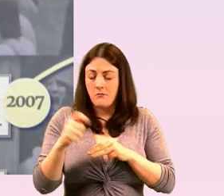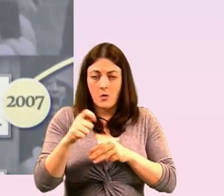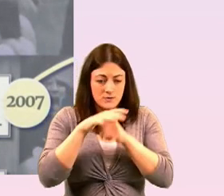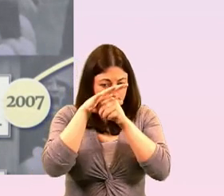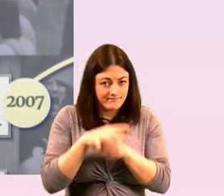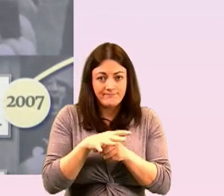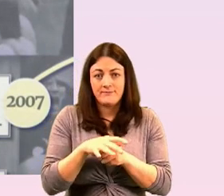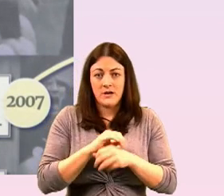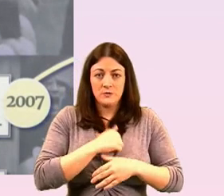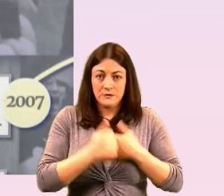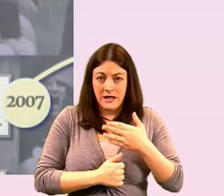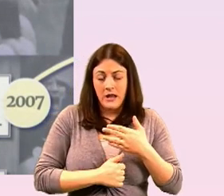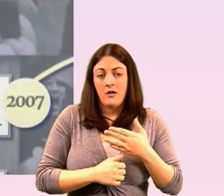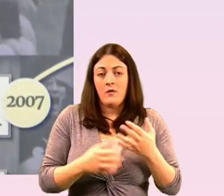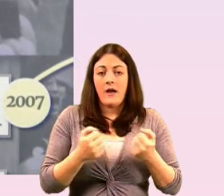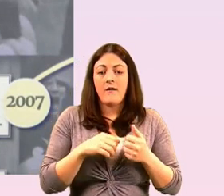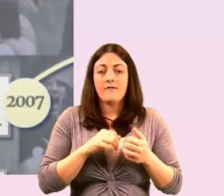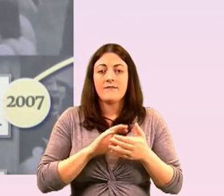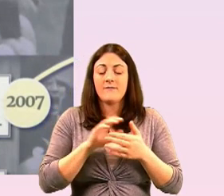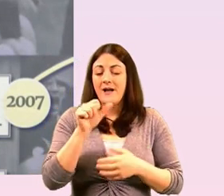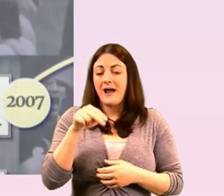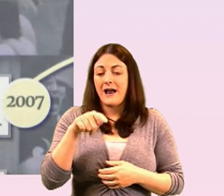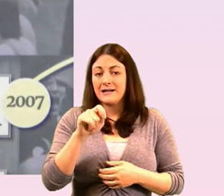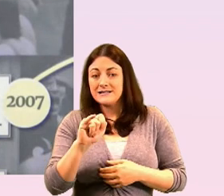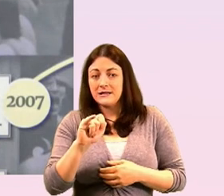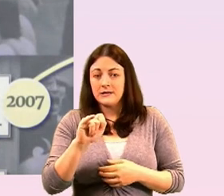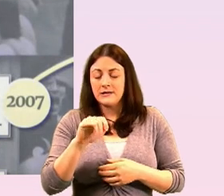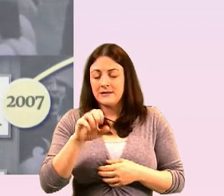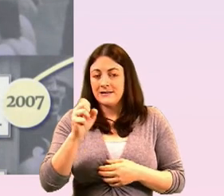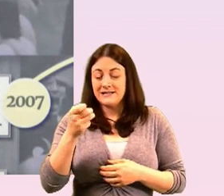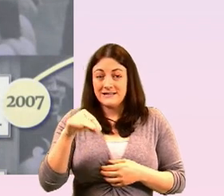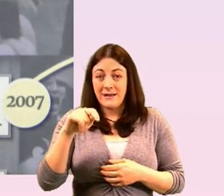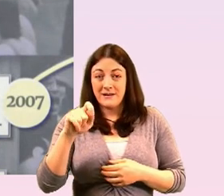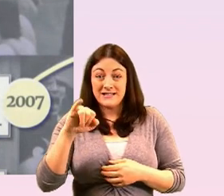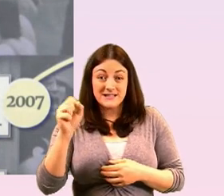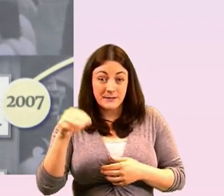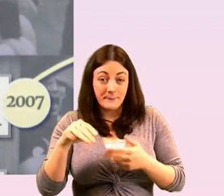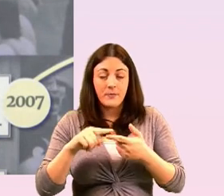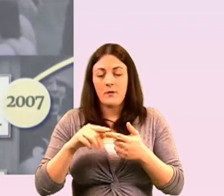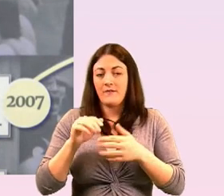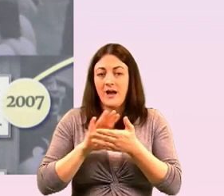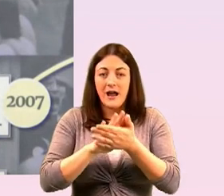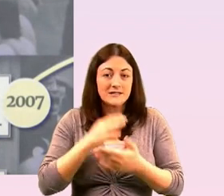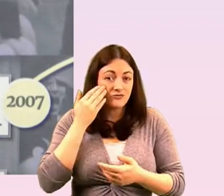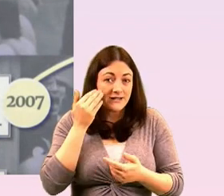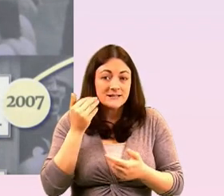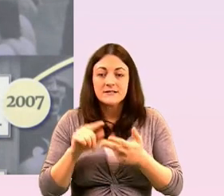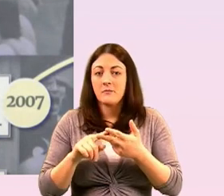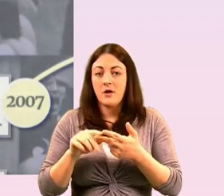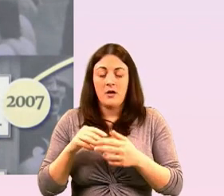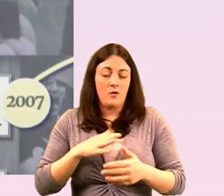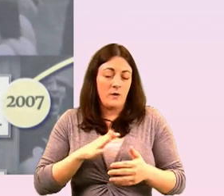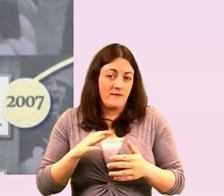-semitism racism xenophobia ableism homophobia transphobia are still